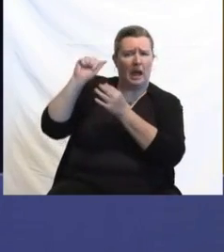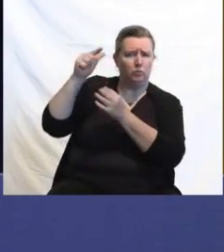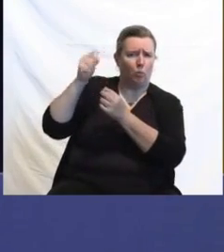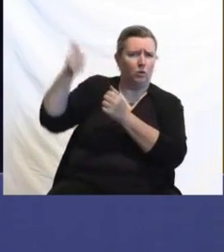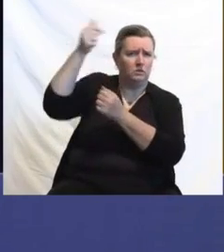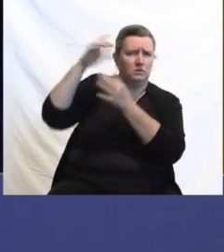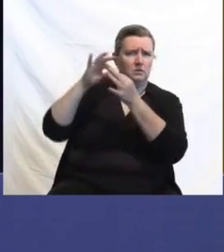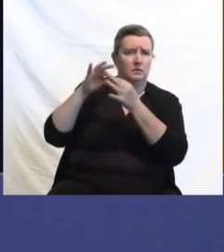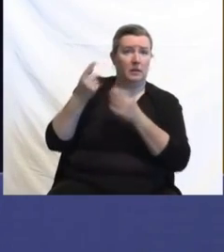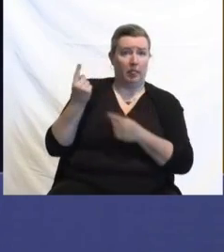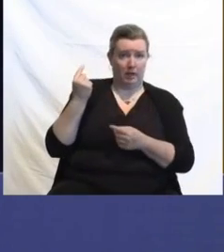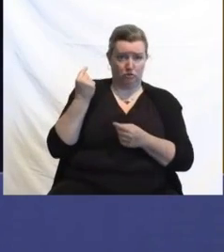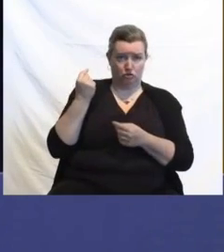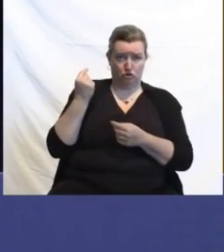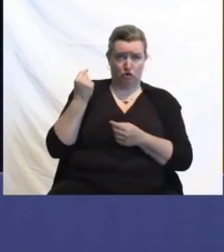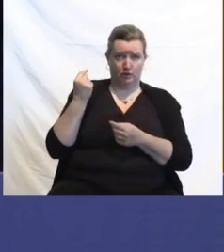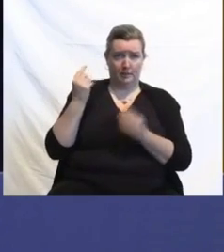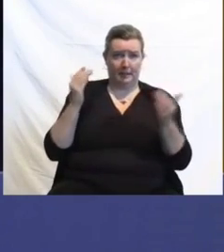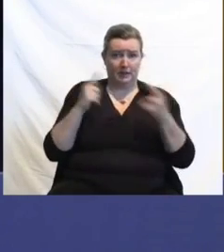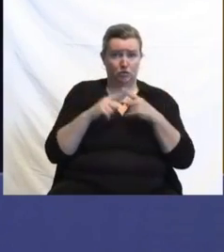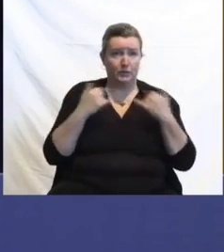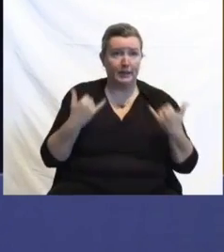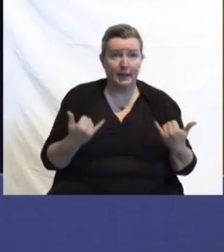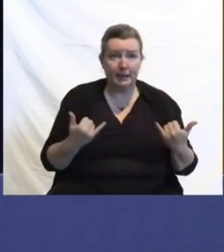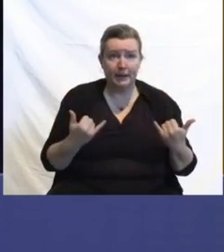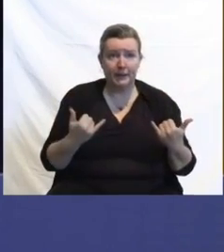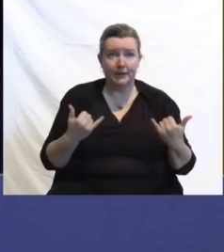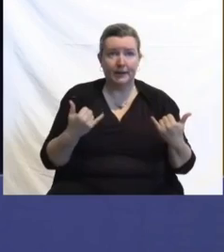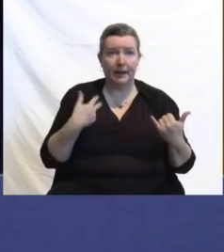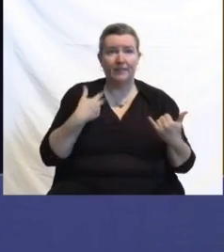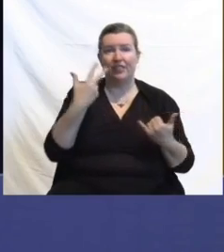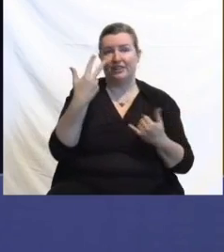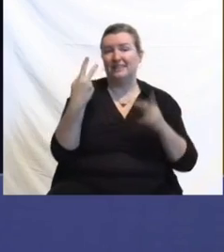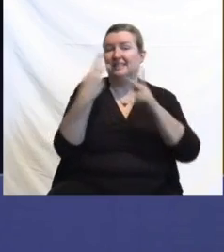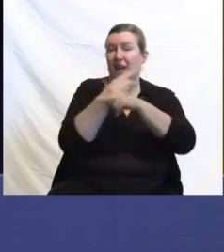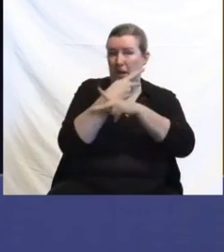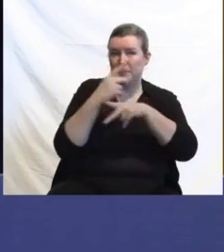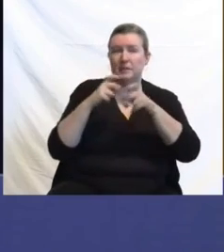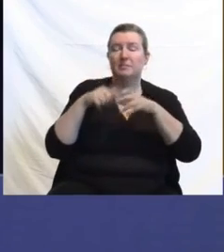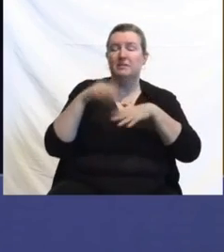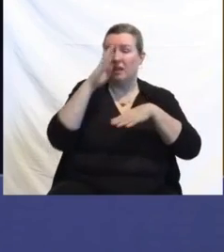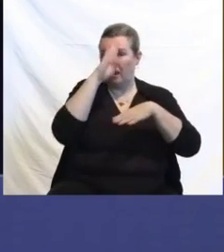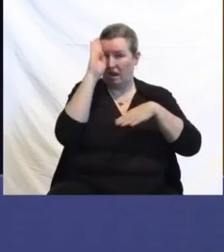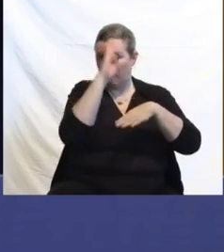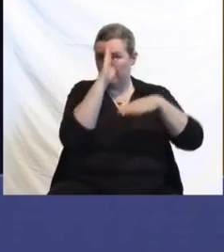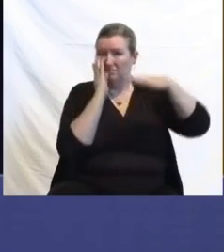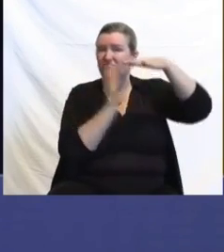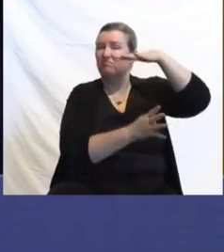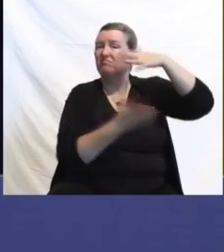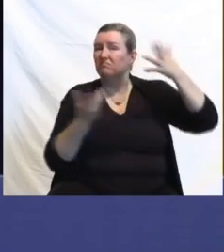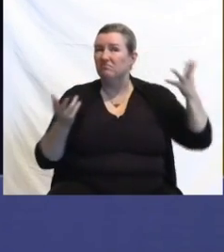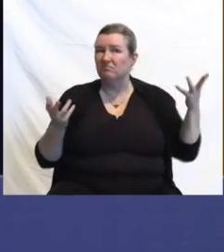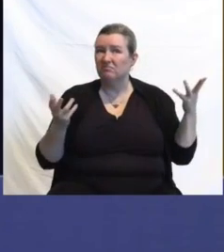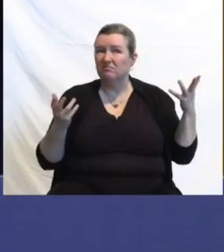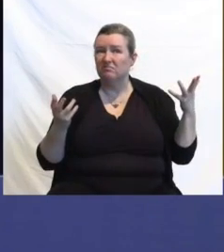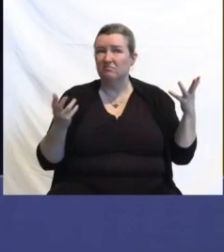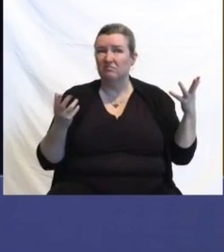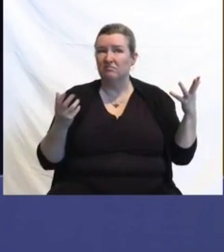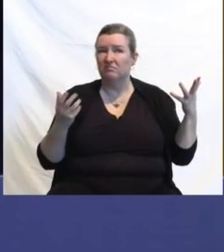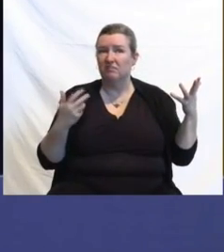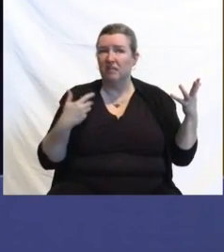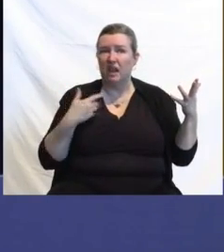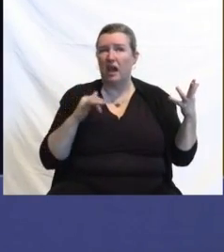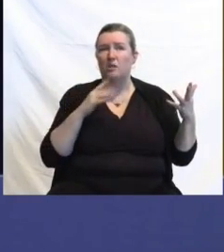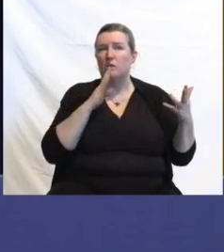in the hospital. Yes. And so, I don't want to put words in either yours or Tina's mouth going up,